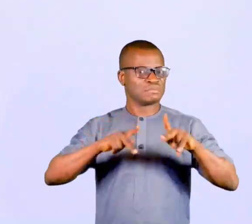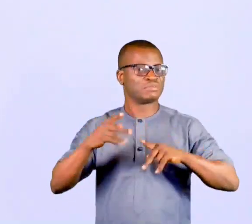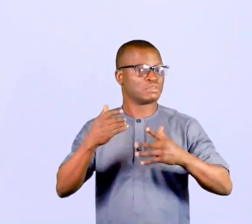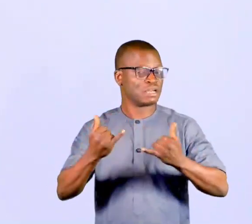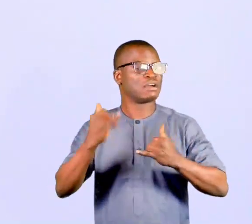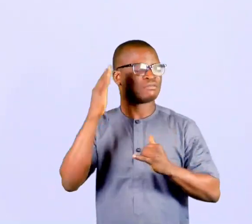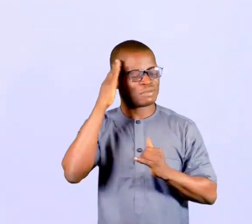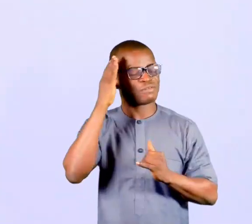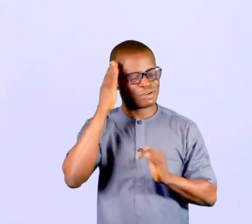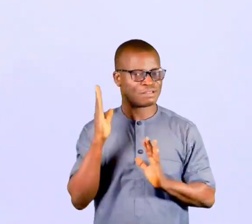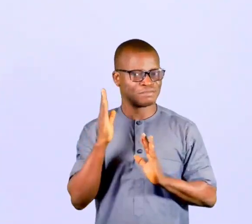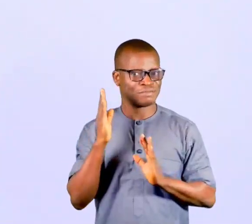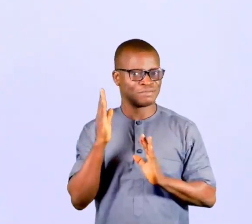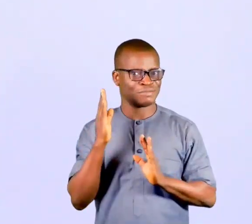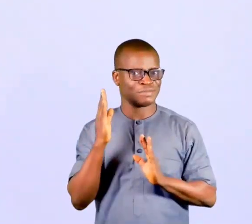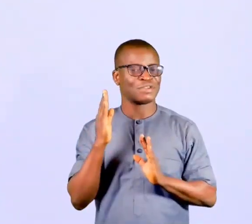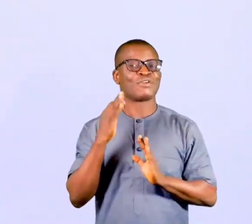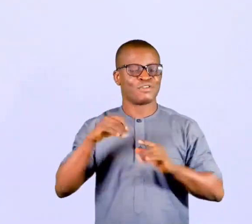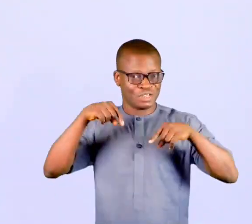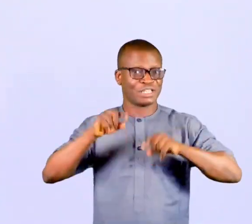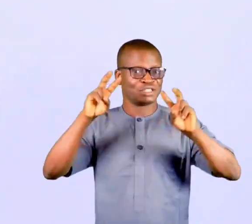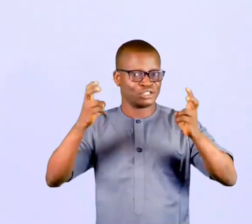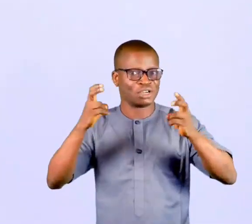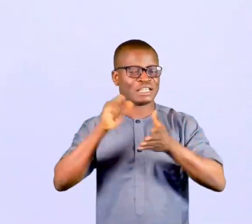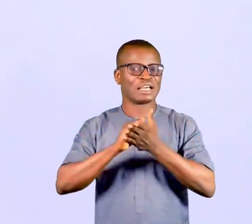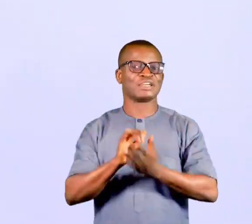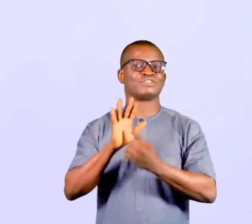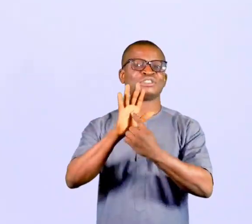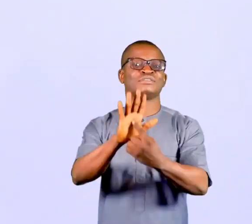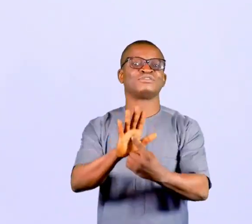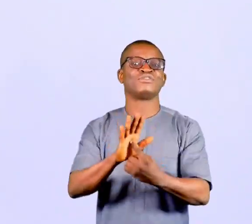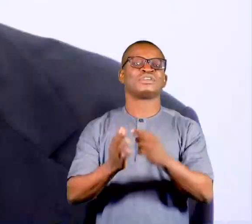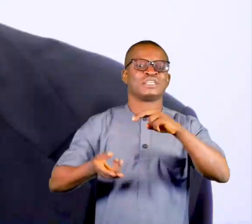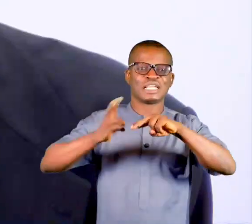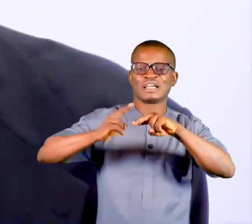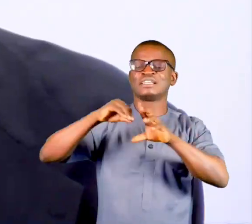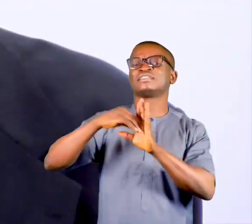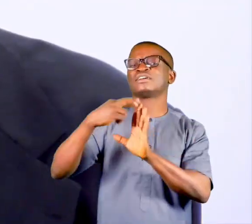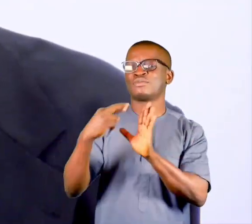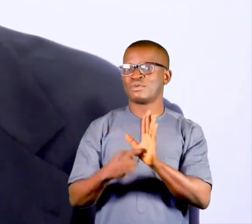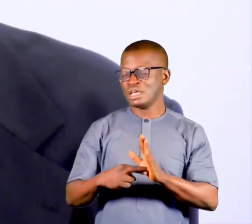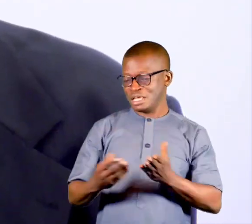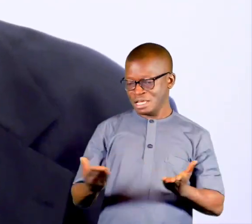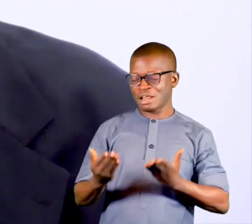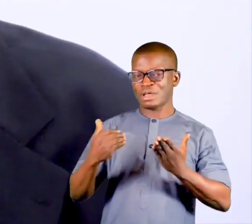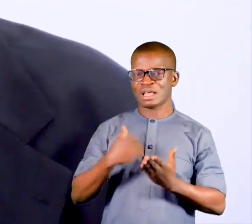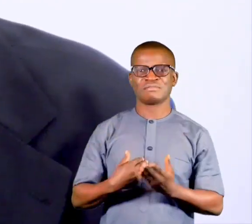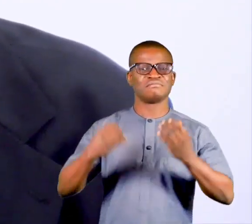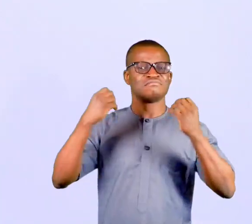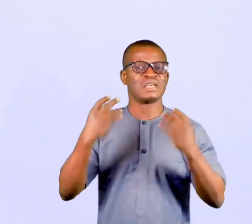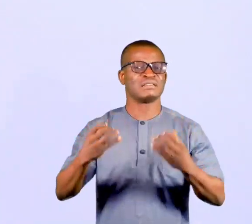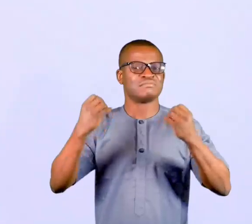be aware of these issues. And the boomerang effect is increased reportage. And as an agency, we now have more